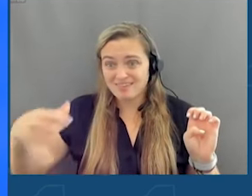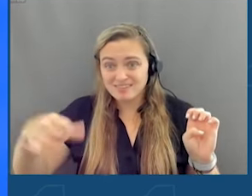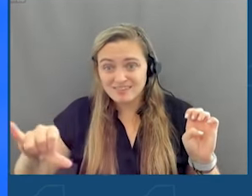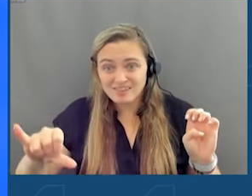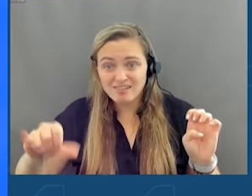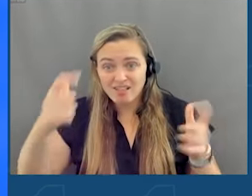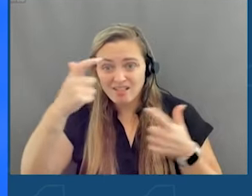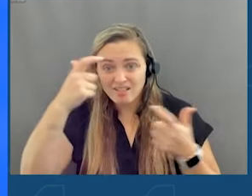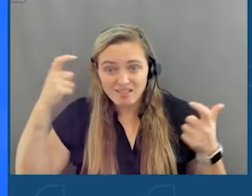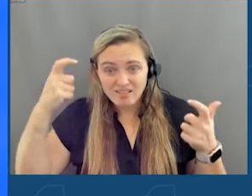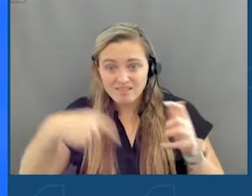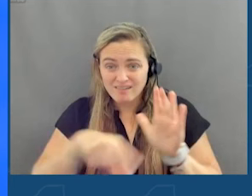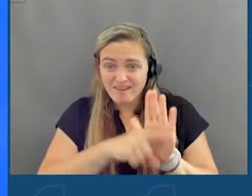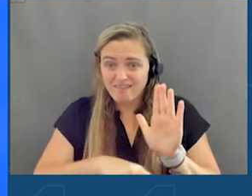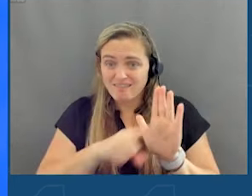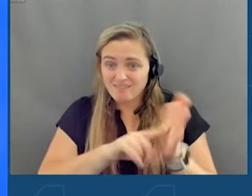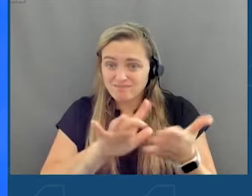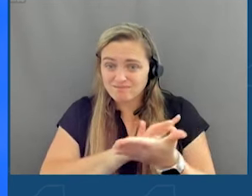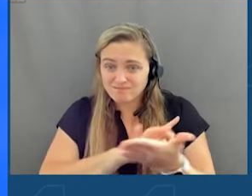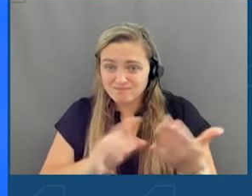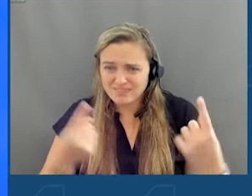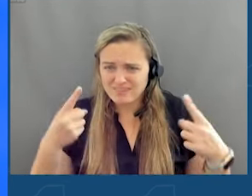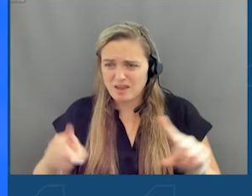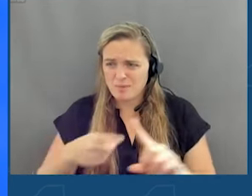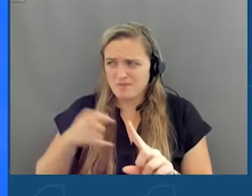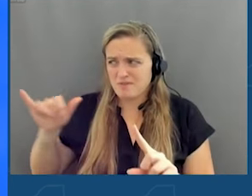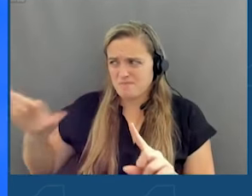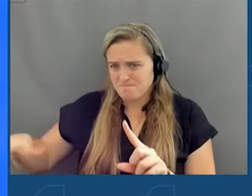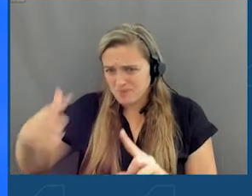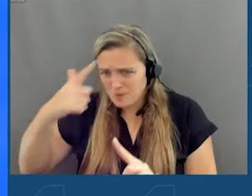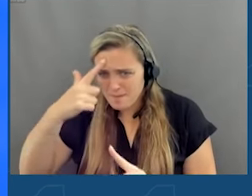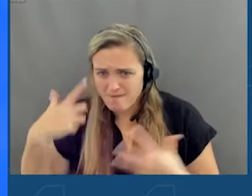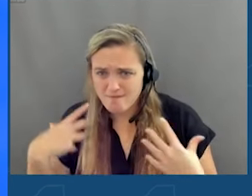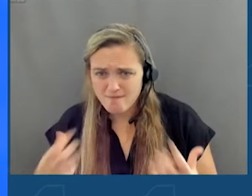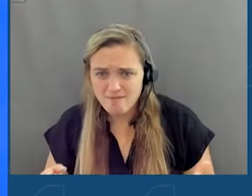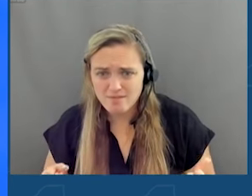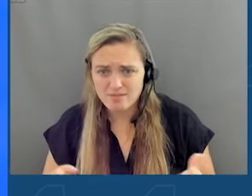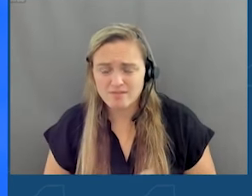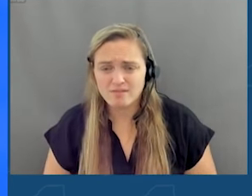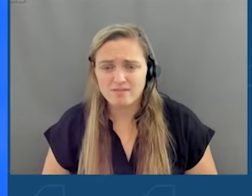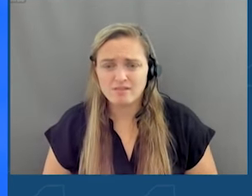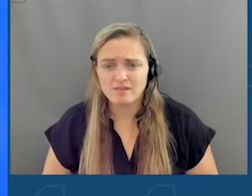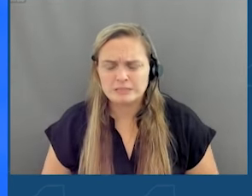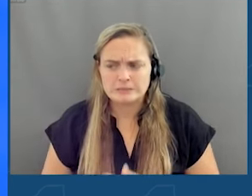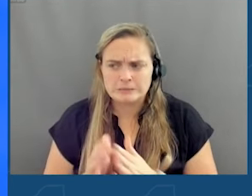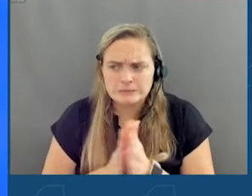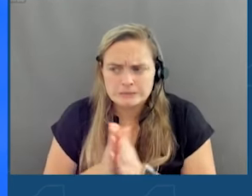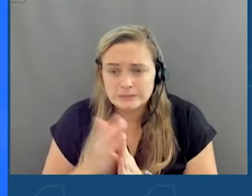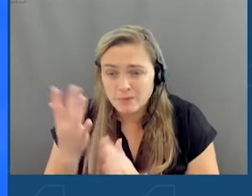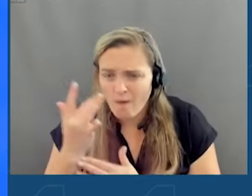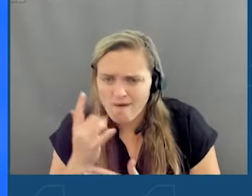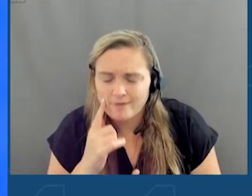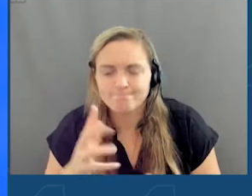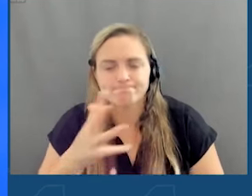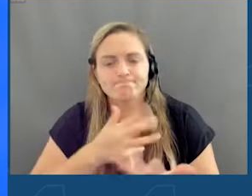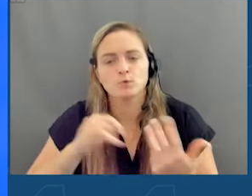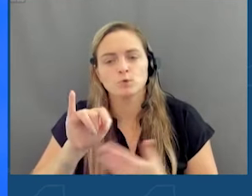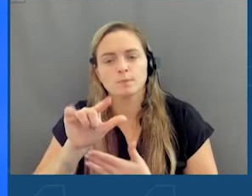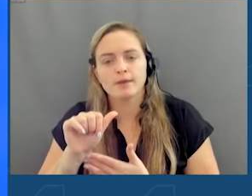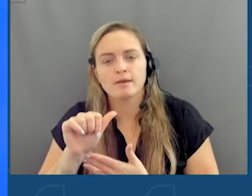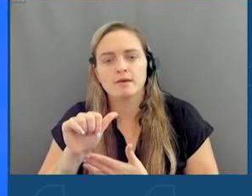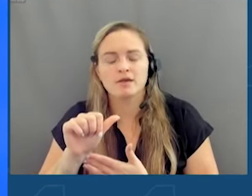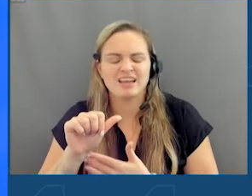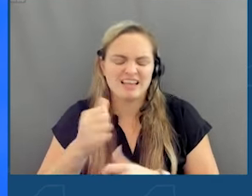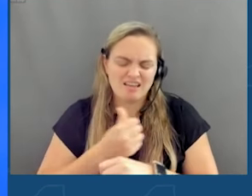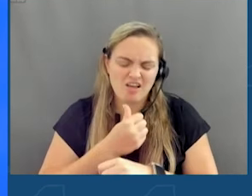the negative effects on their mental health, driven by social media and the algorithms